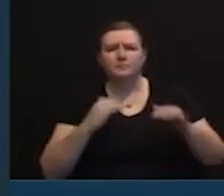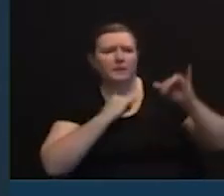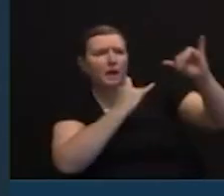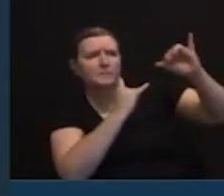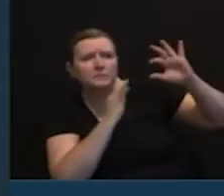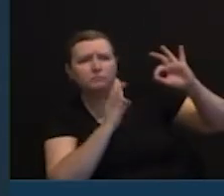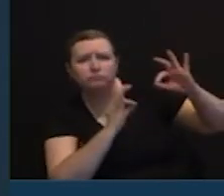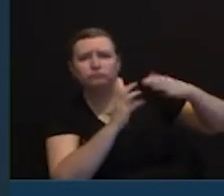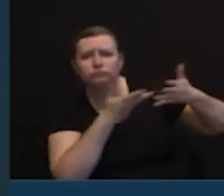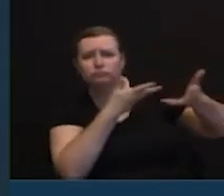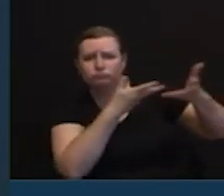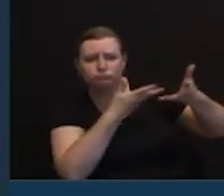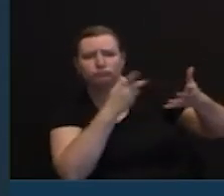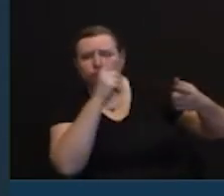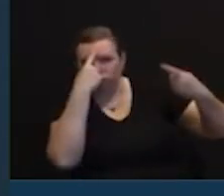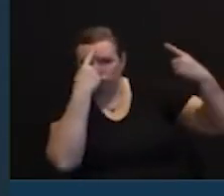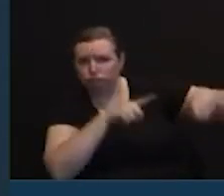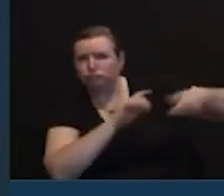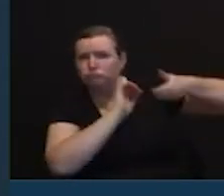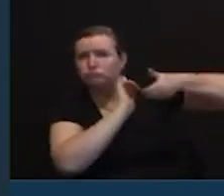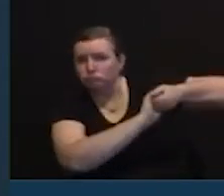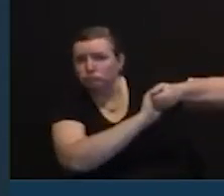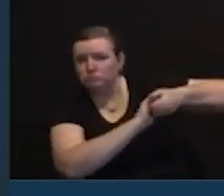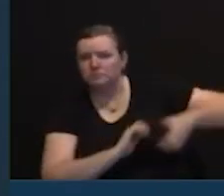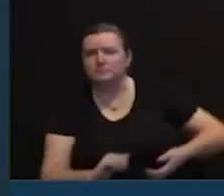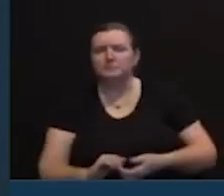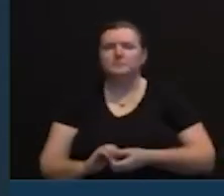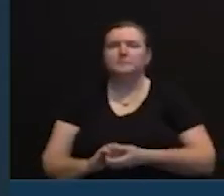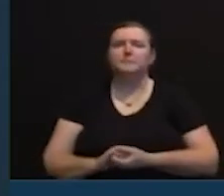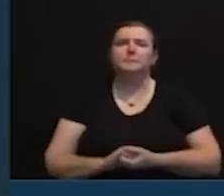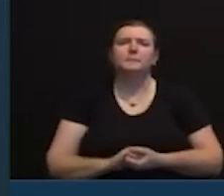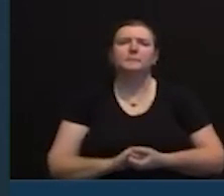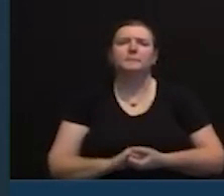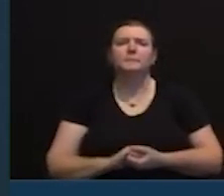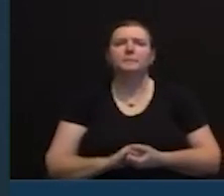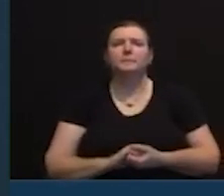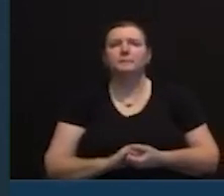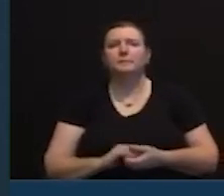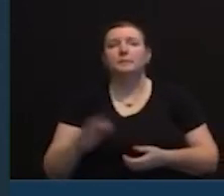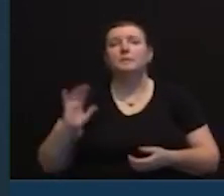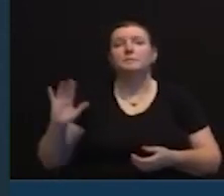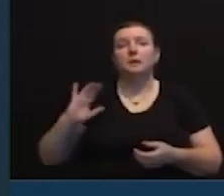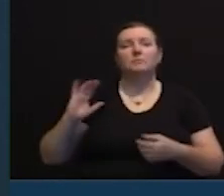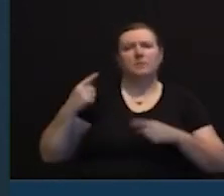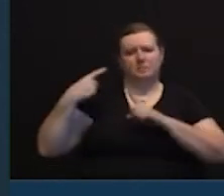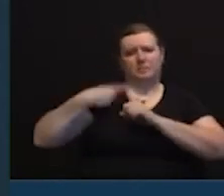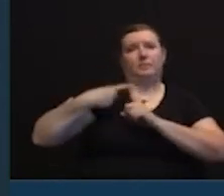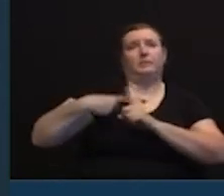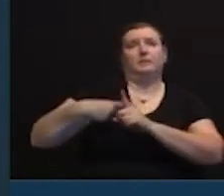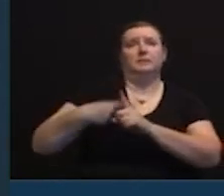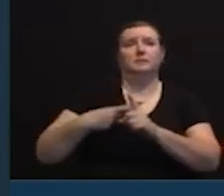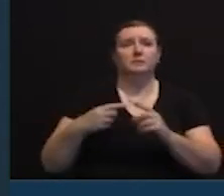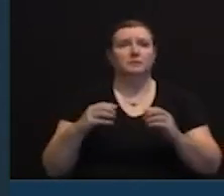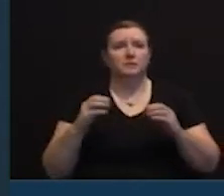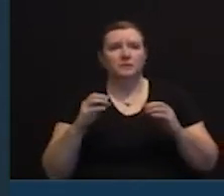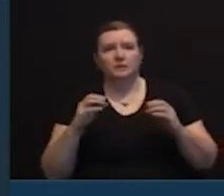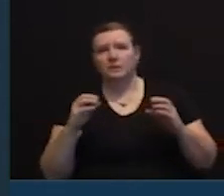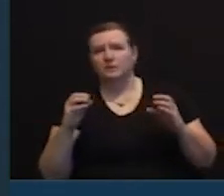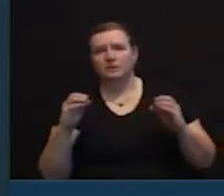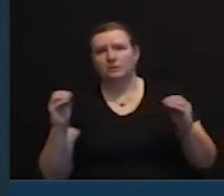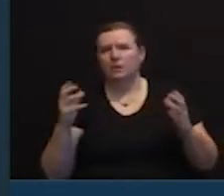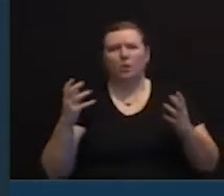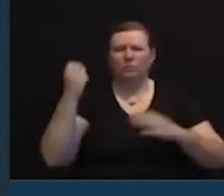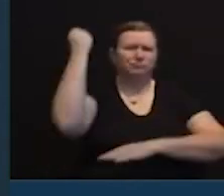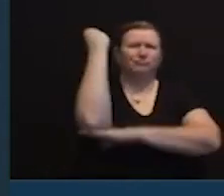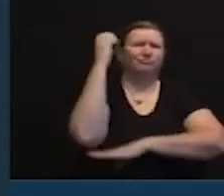When you bring everything that we have done over the past several months together, and I'm hardly spiking any footballs here, we are in the midst of the war, let there be no